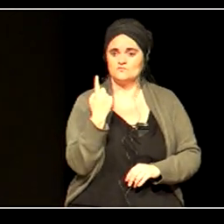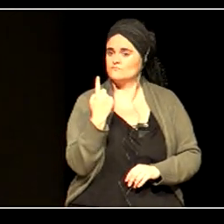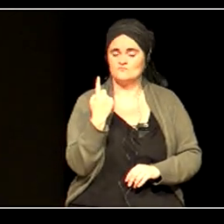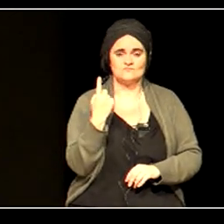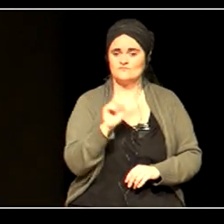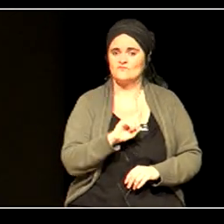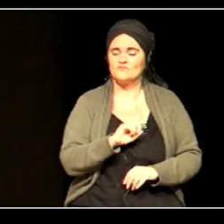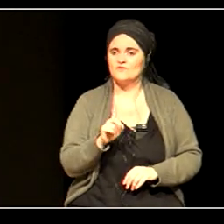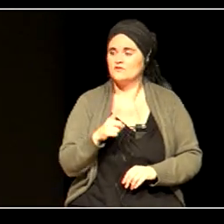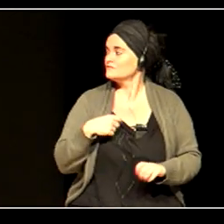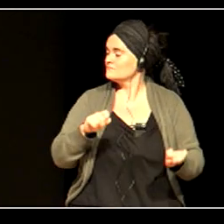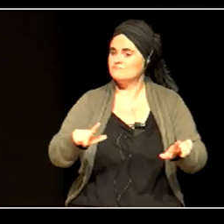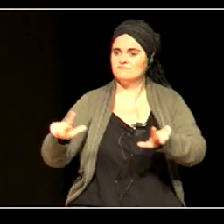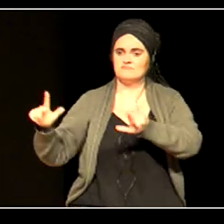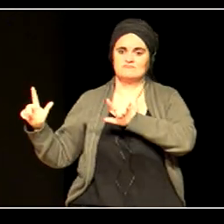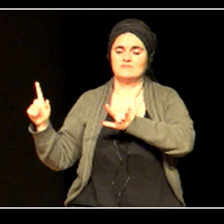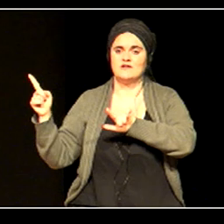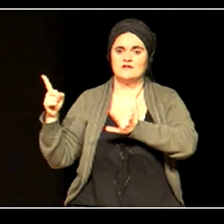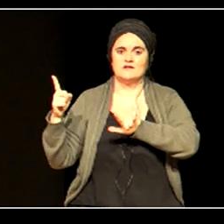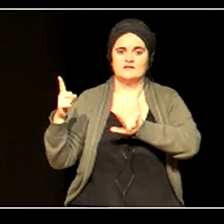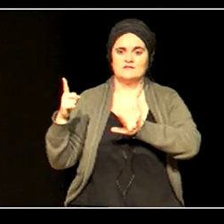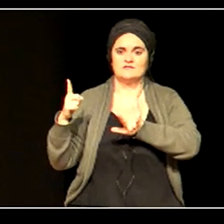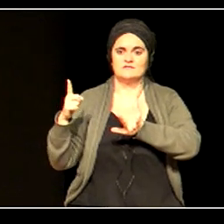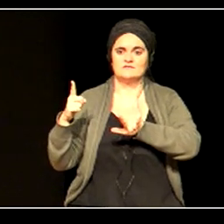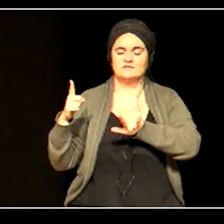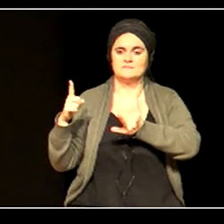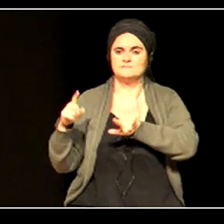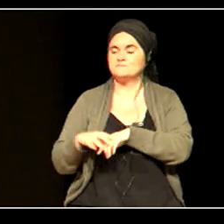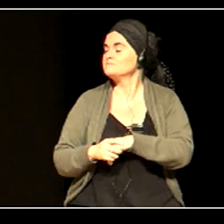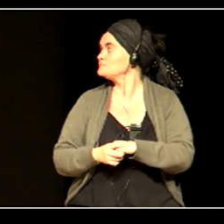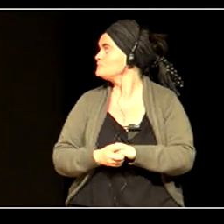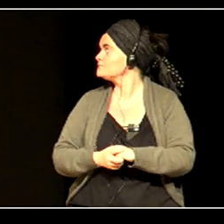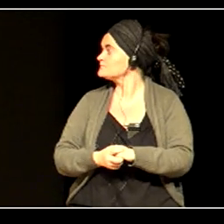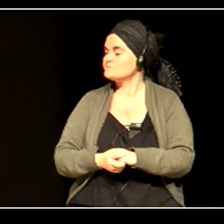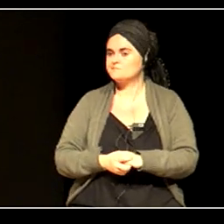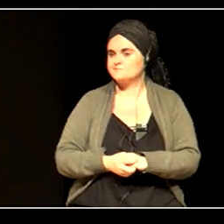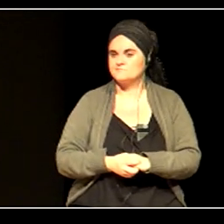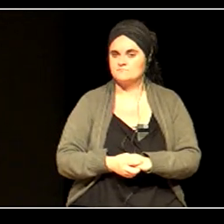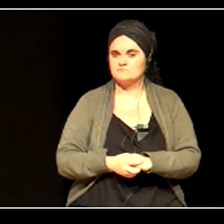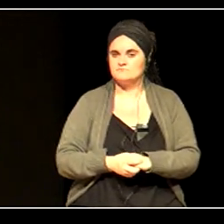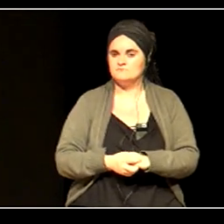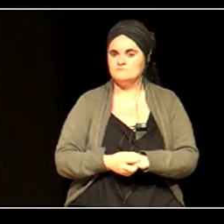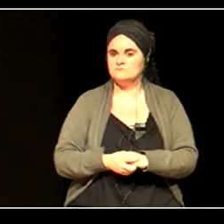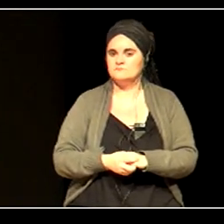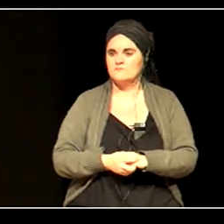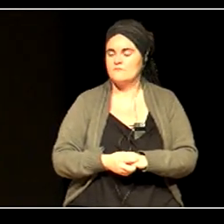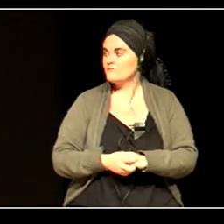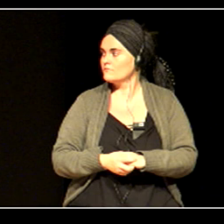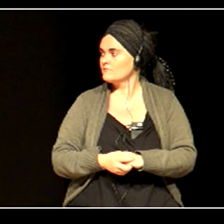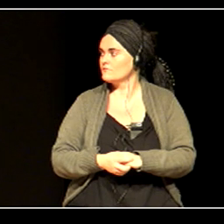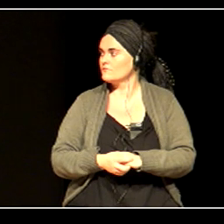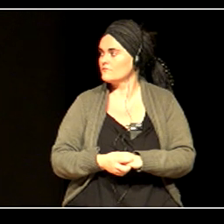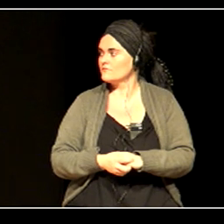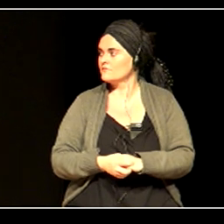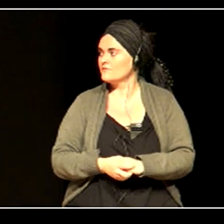a Belgian, my voice.